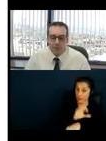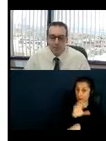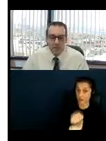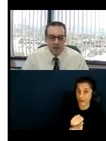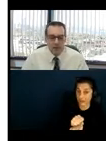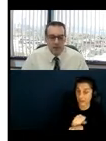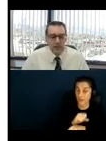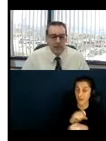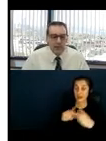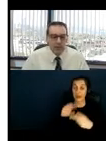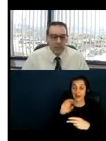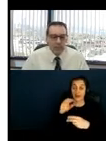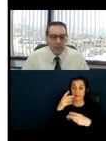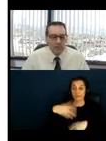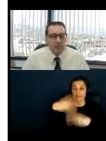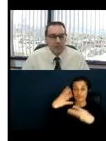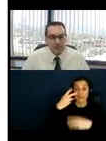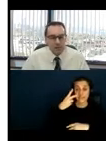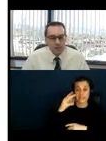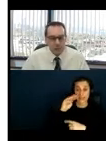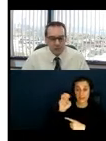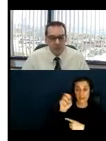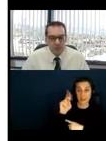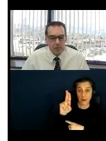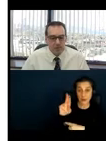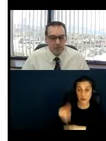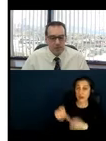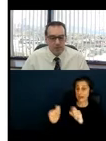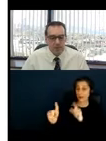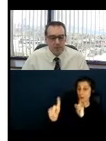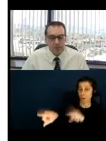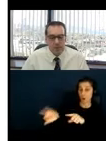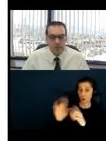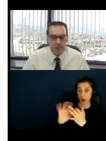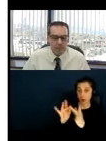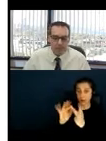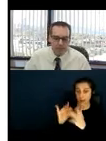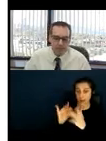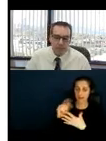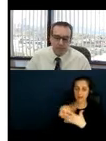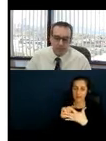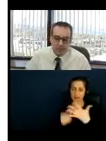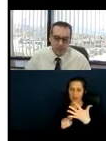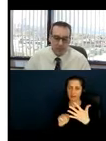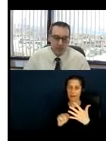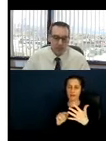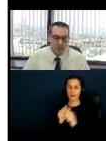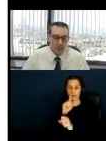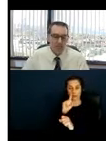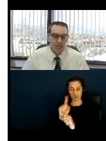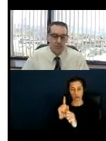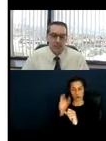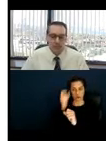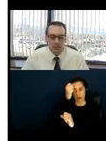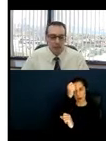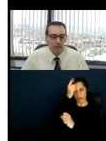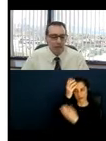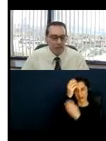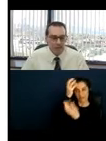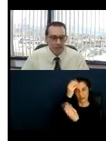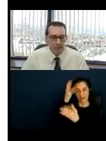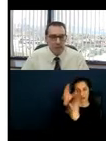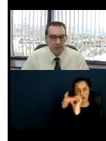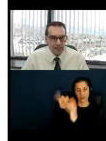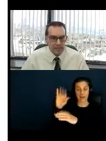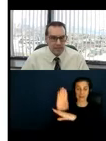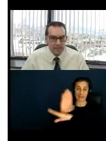options, and other considerations to assist with messaging and understanding the business's operations is available and provided to